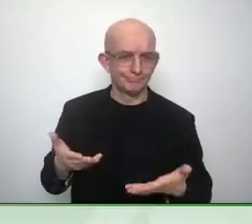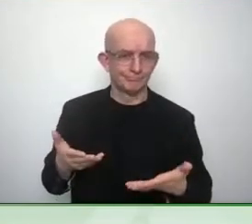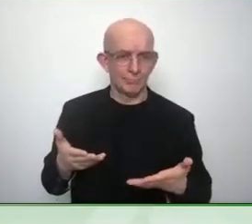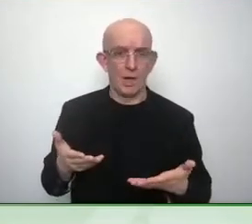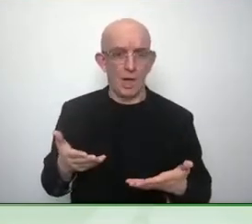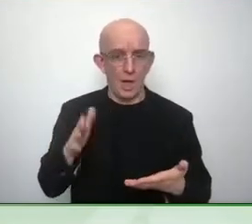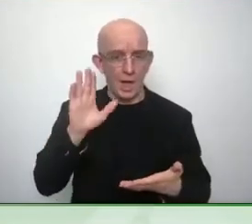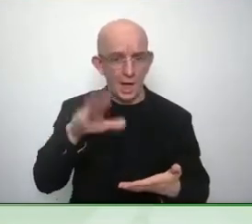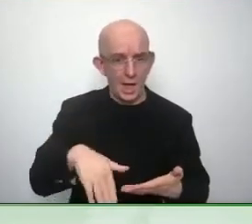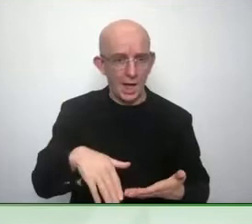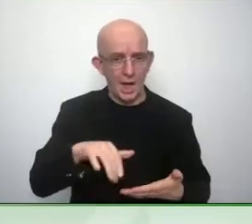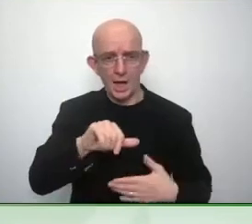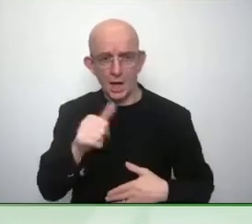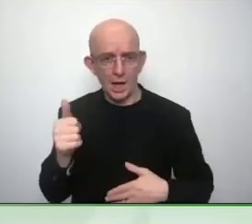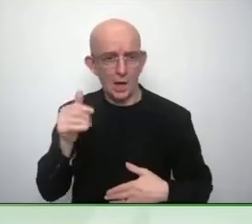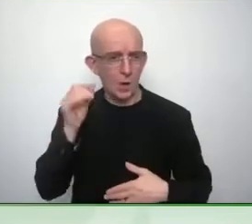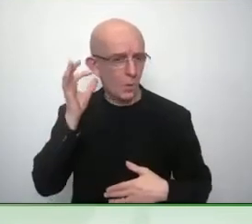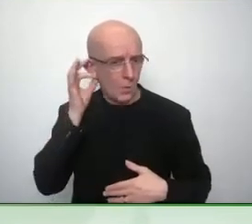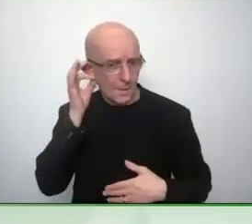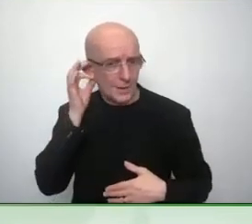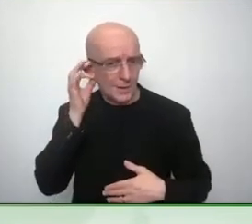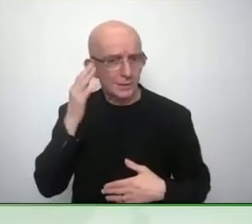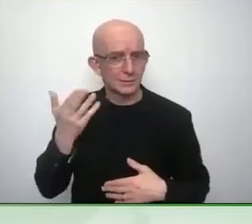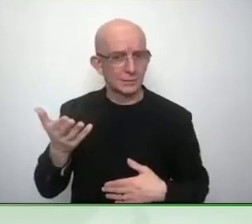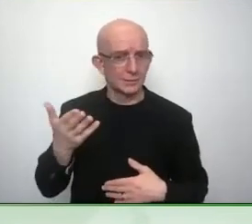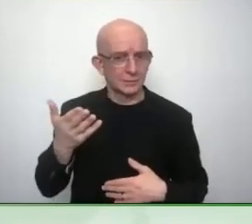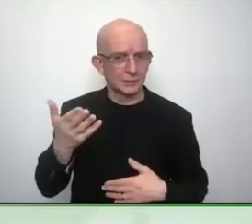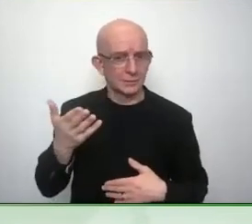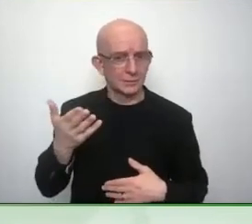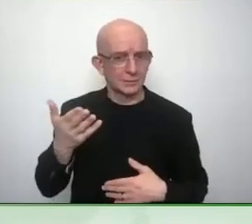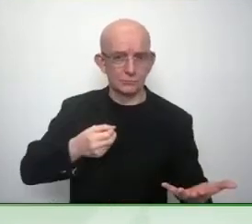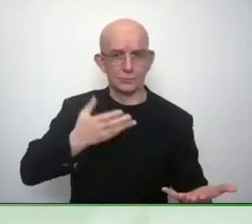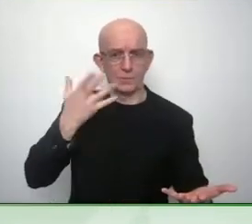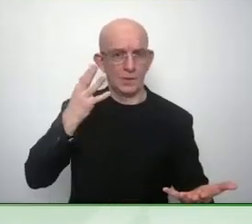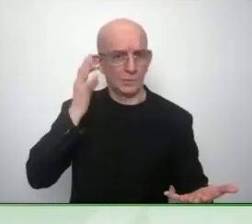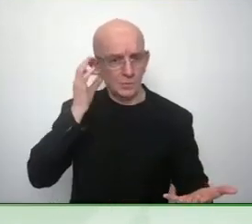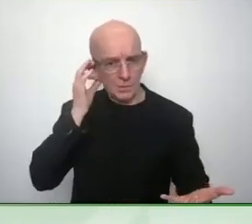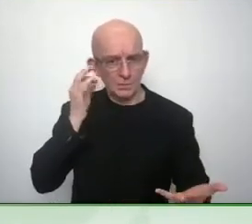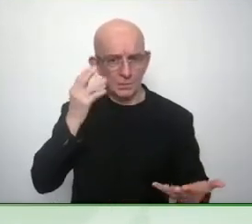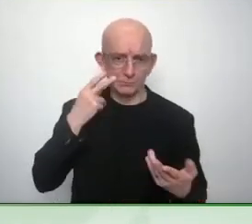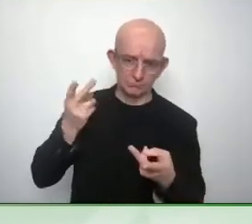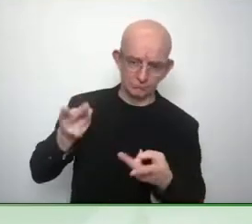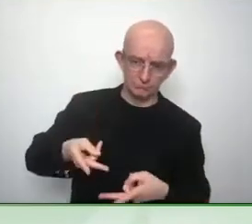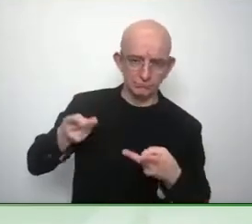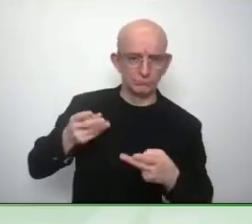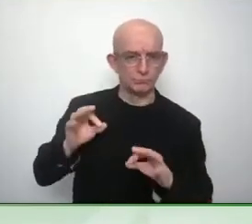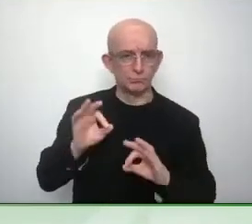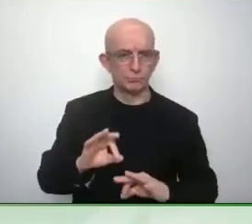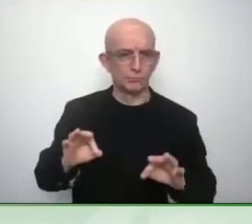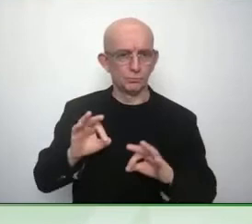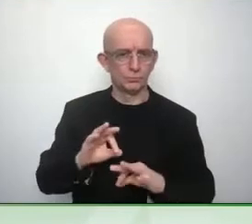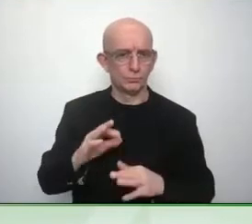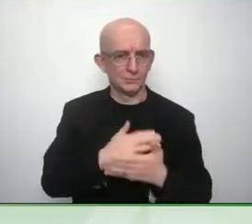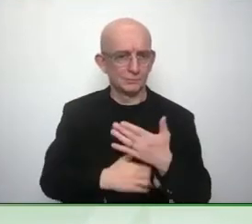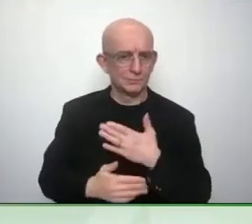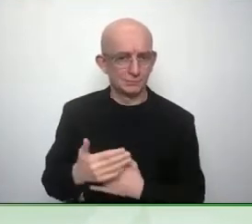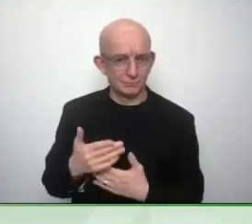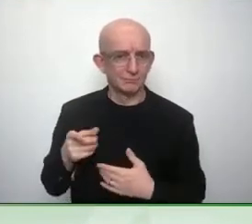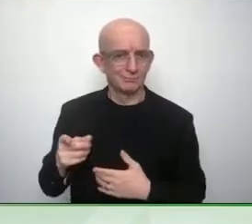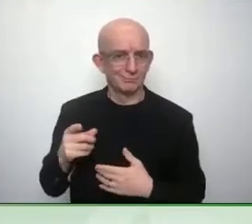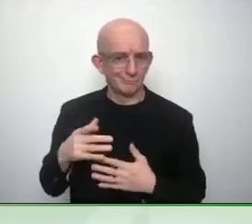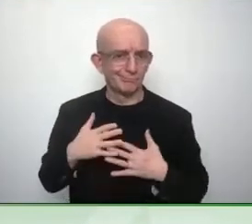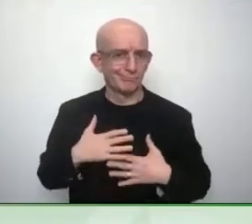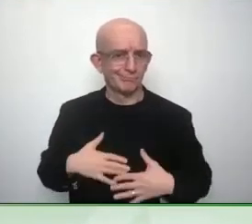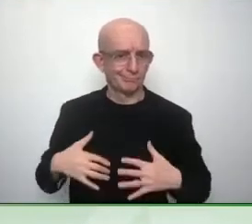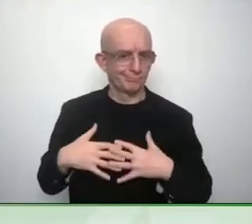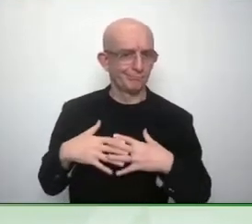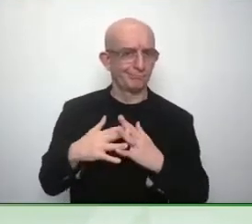back as which was appropriate and Dr. LaMondre Pugh is the CEO and he's an amazing amazing talent but